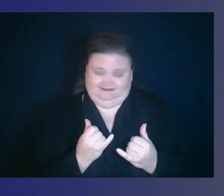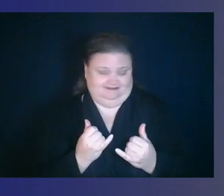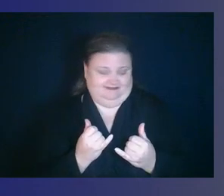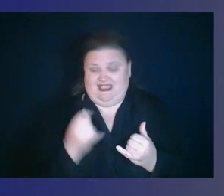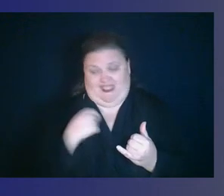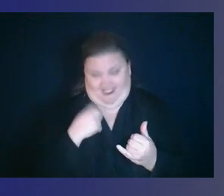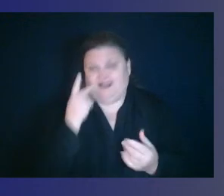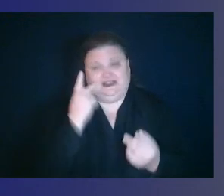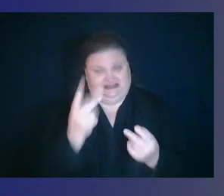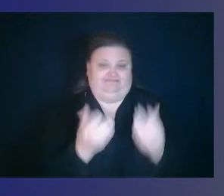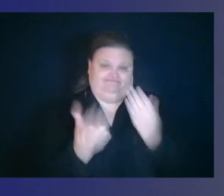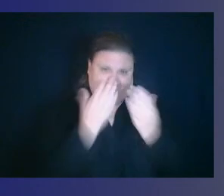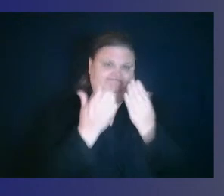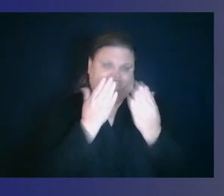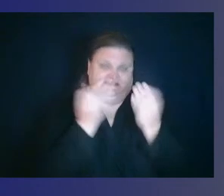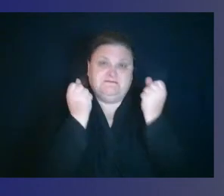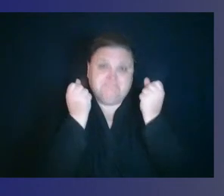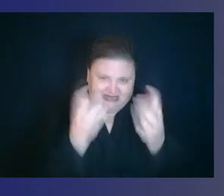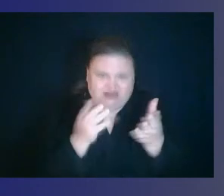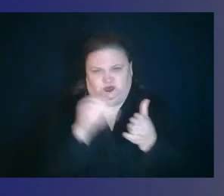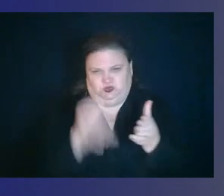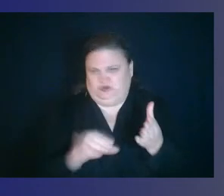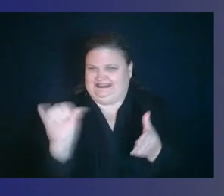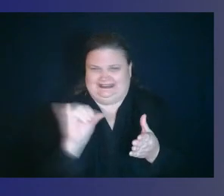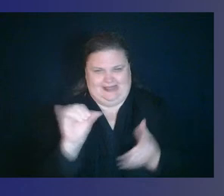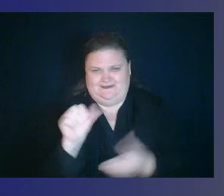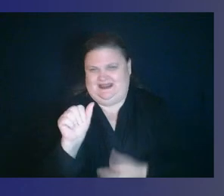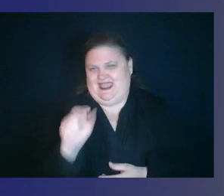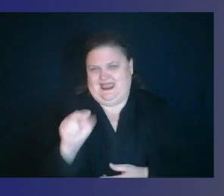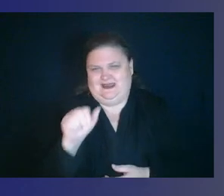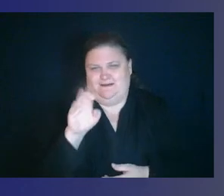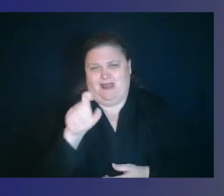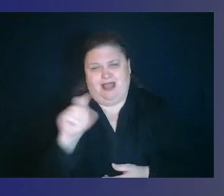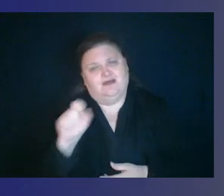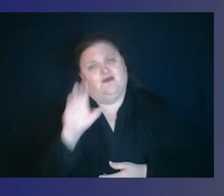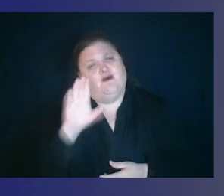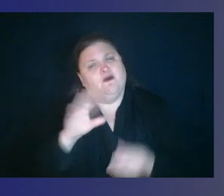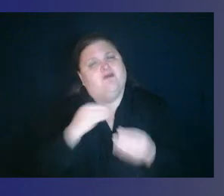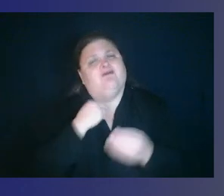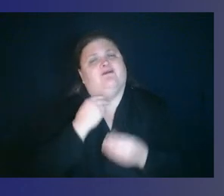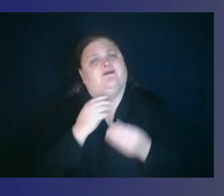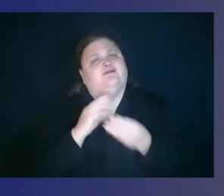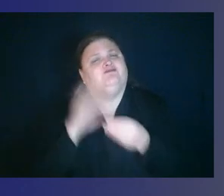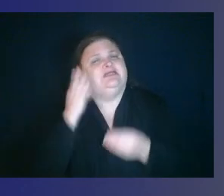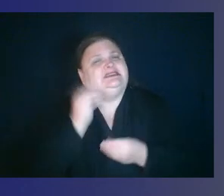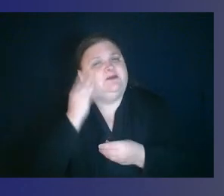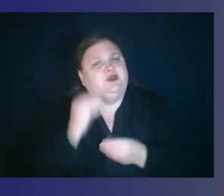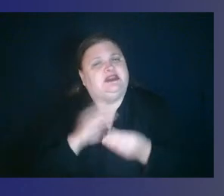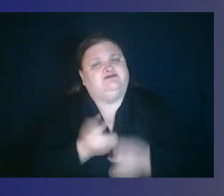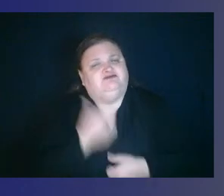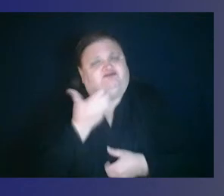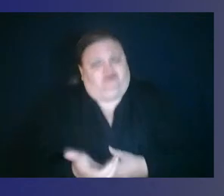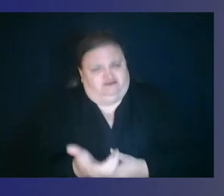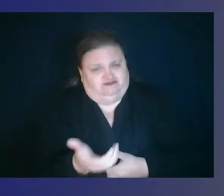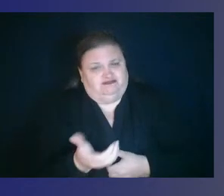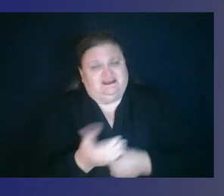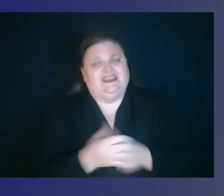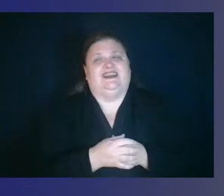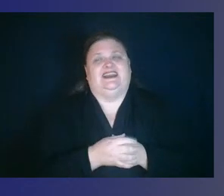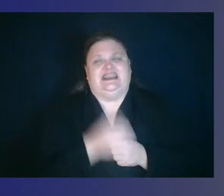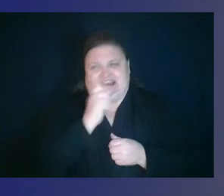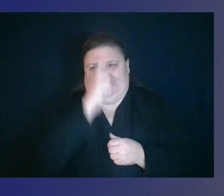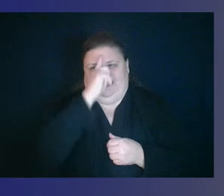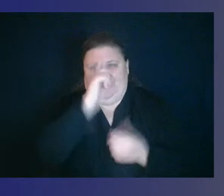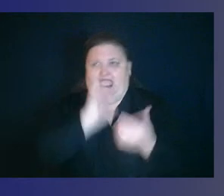forward and having her voice heard for me. Um, we now more than ever need to think about how we prepare and implement,